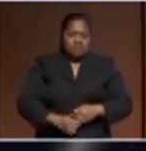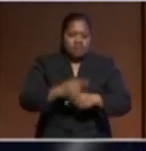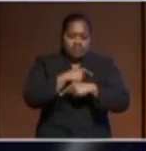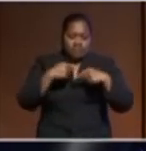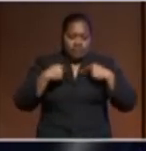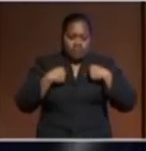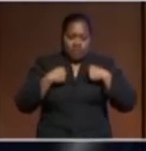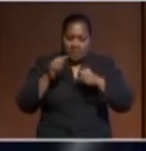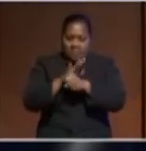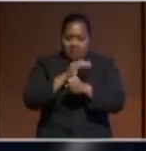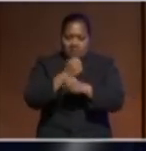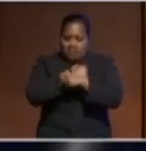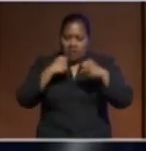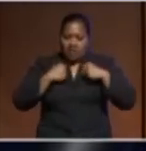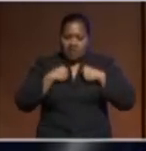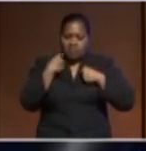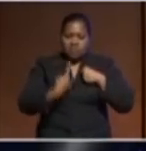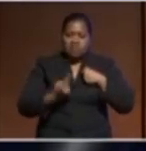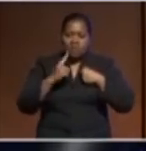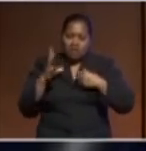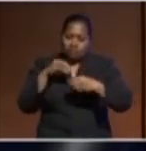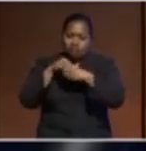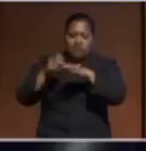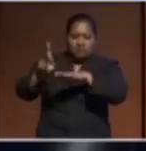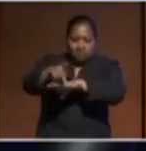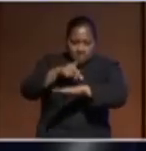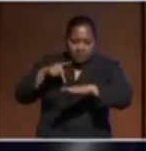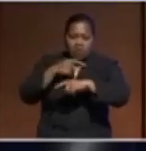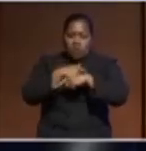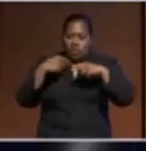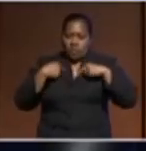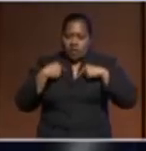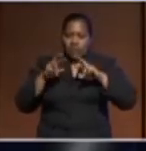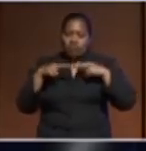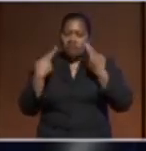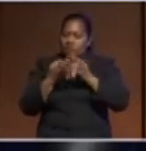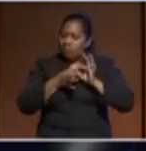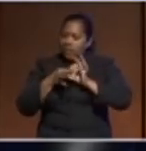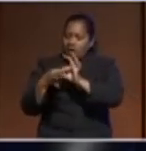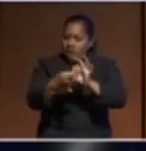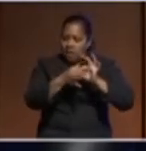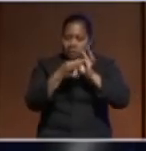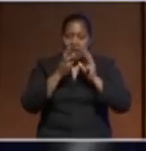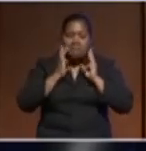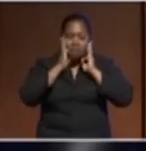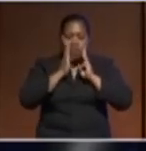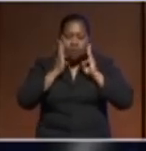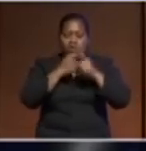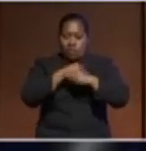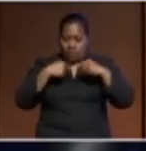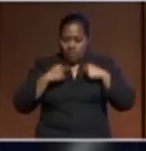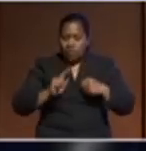where our relationship between the Crown and Māori, we are continuing to demonstrate that